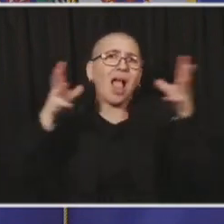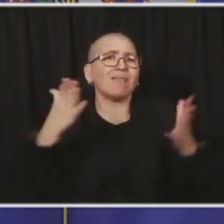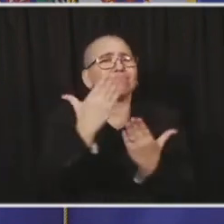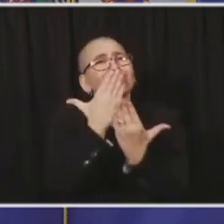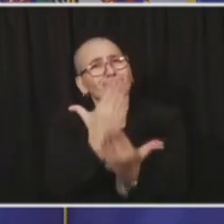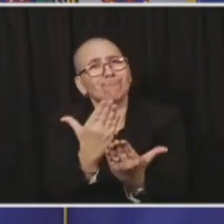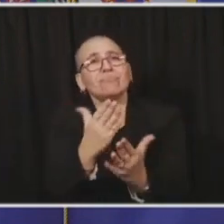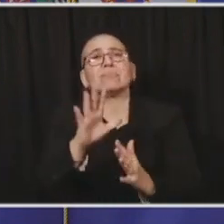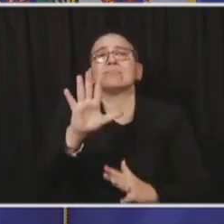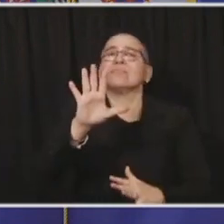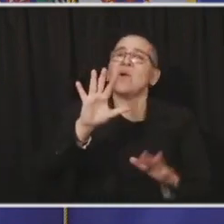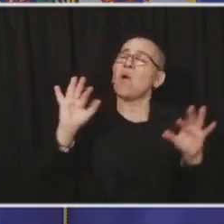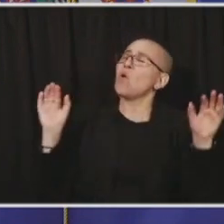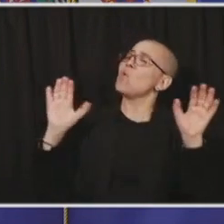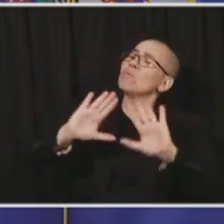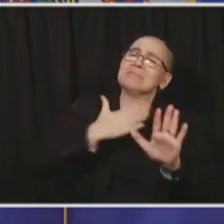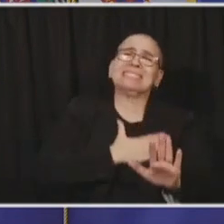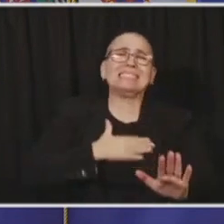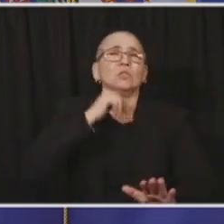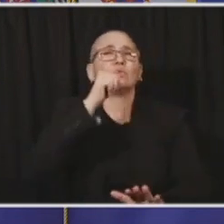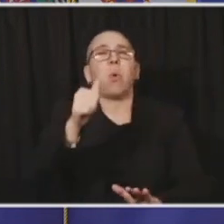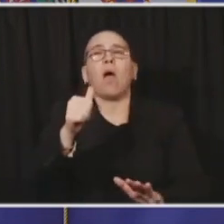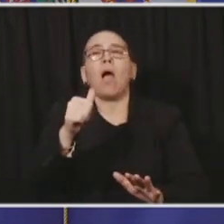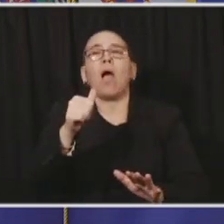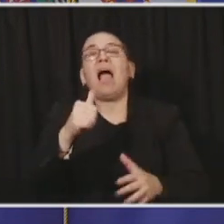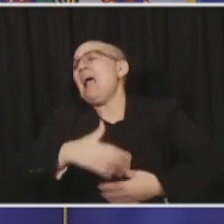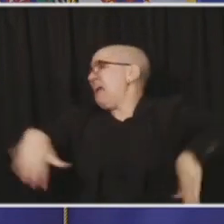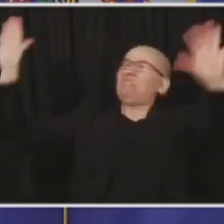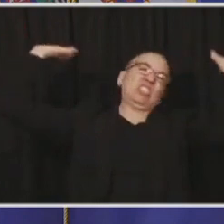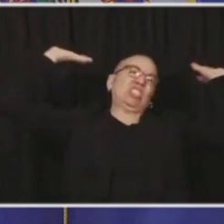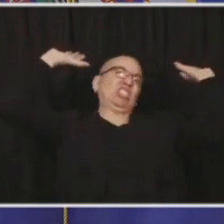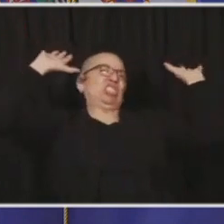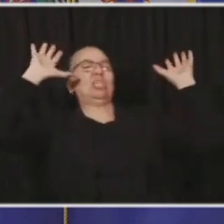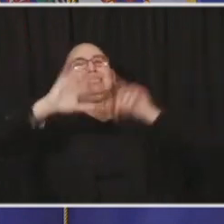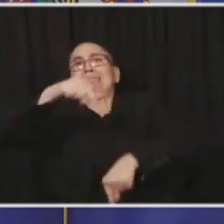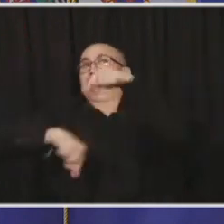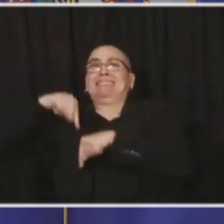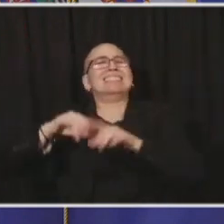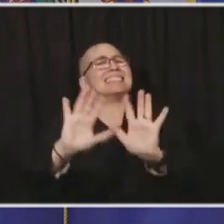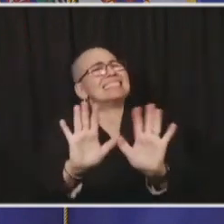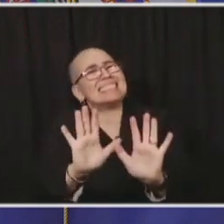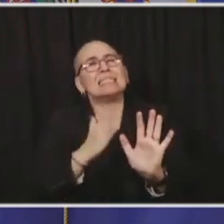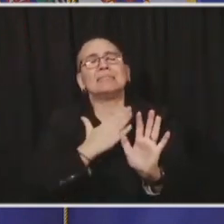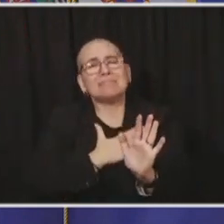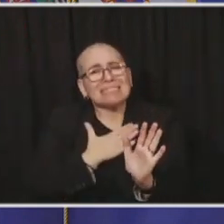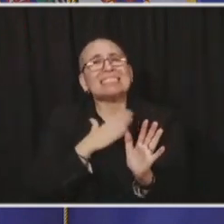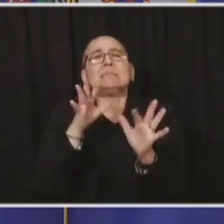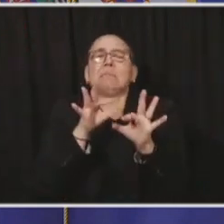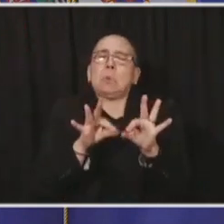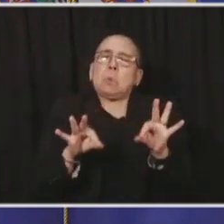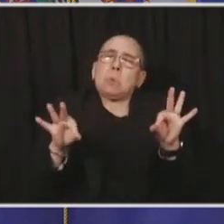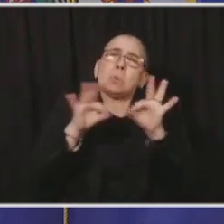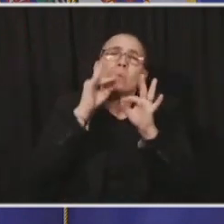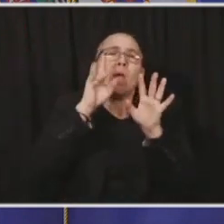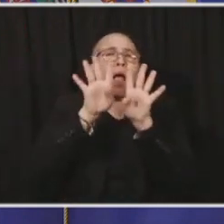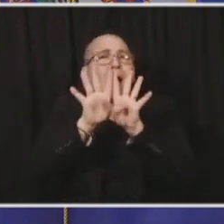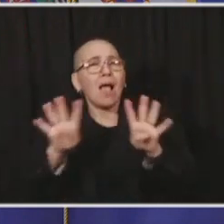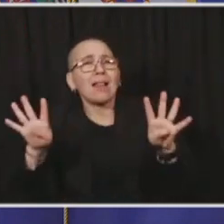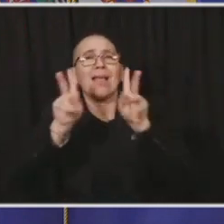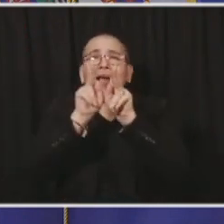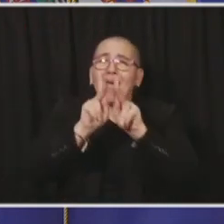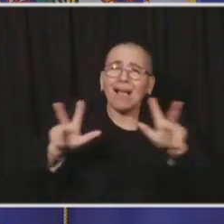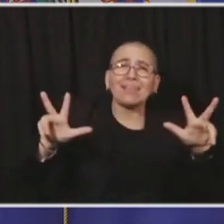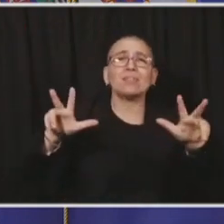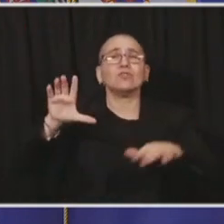point, but I'm also recognizing the desire to be with your family during the Hanukkah celebration, Christmas, New Year